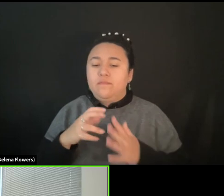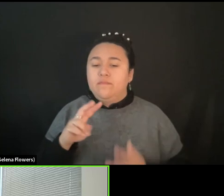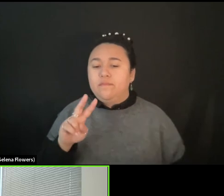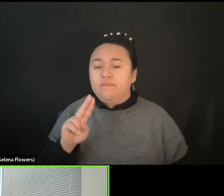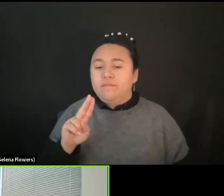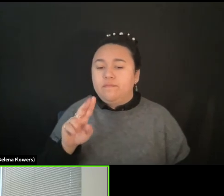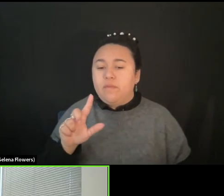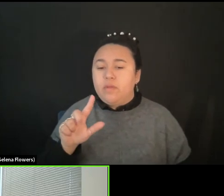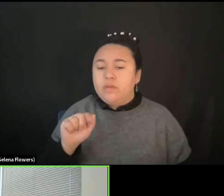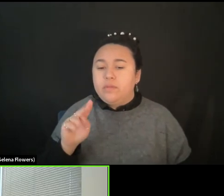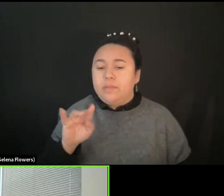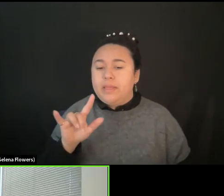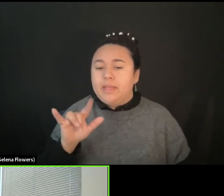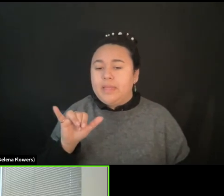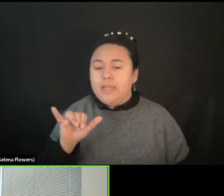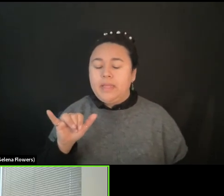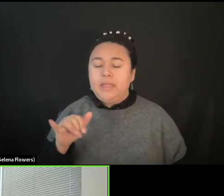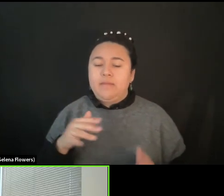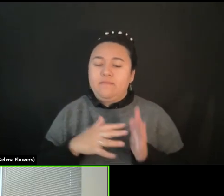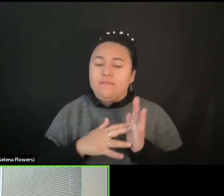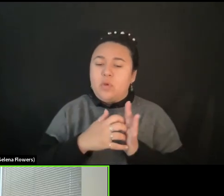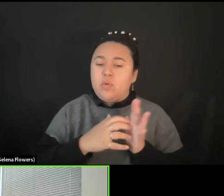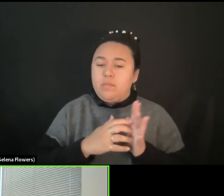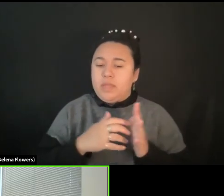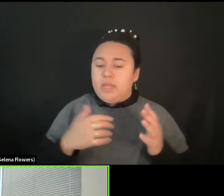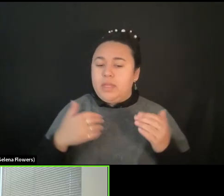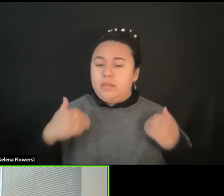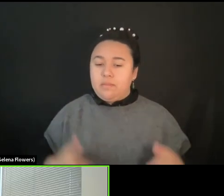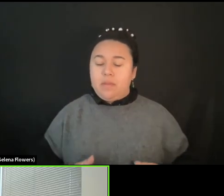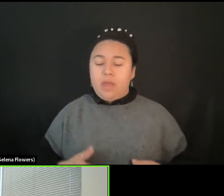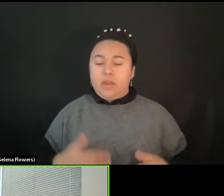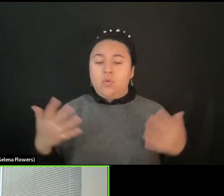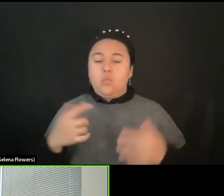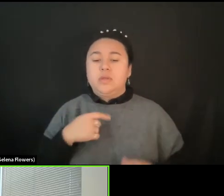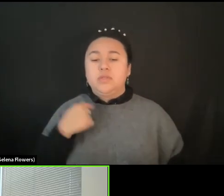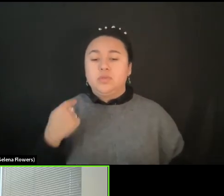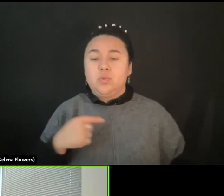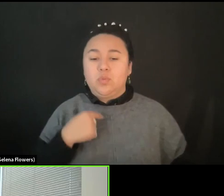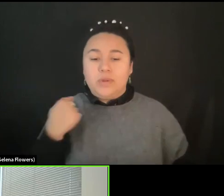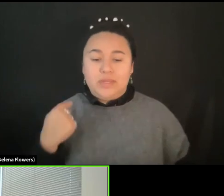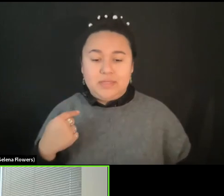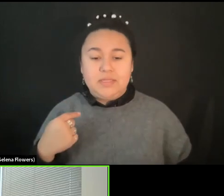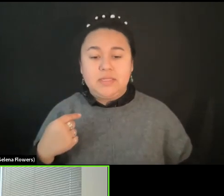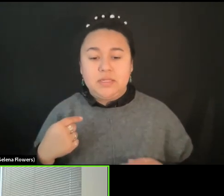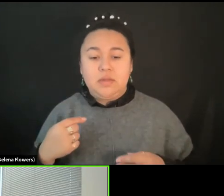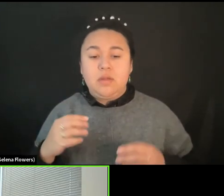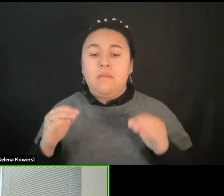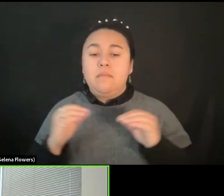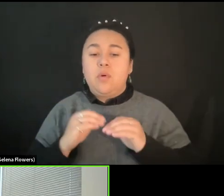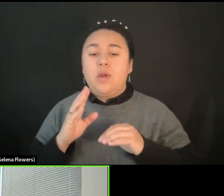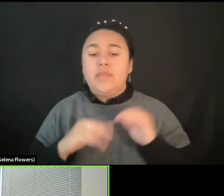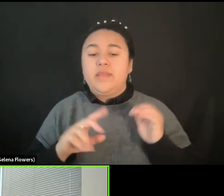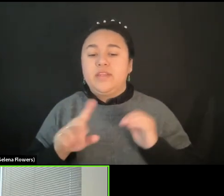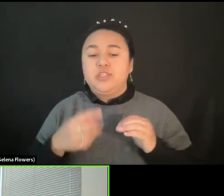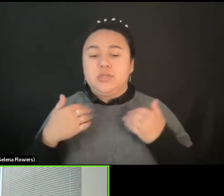to, the fact that what is at stake is now so much more,